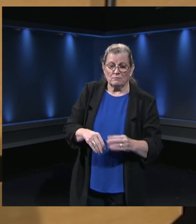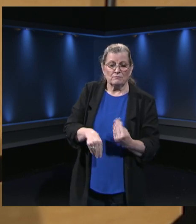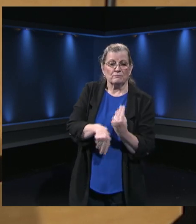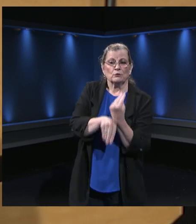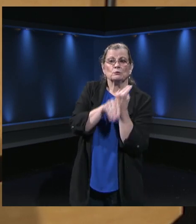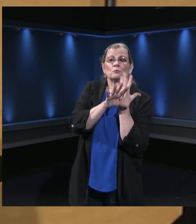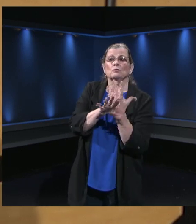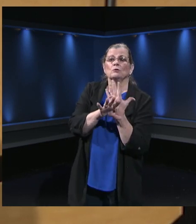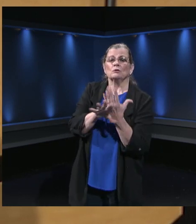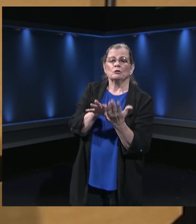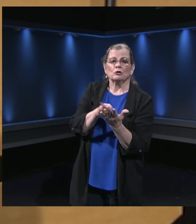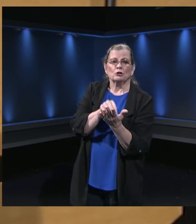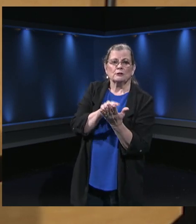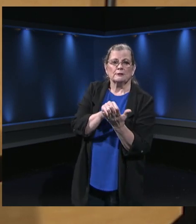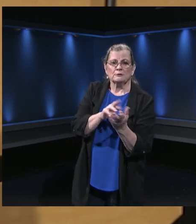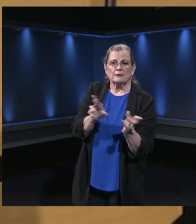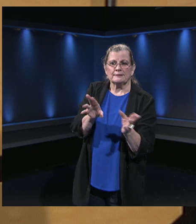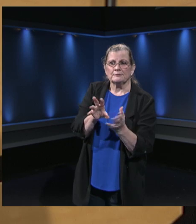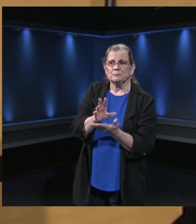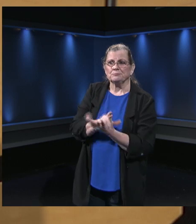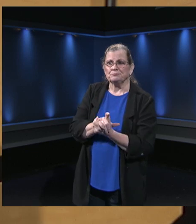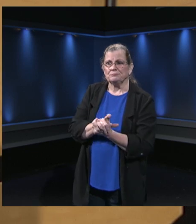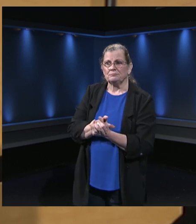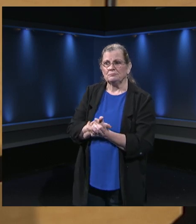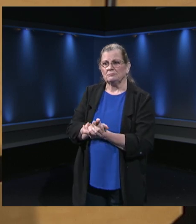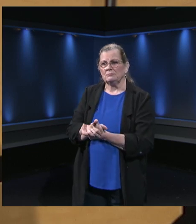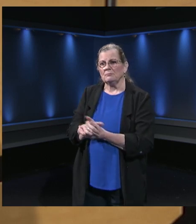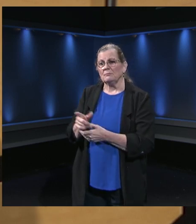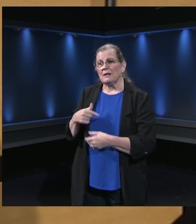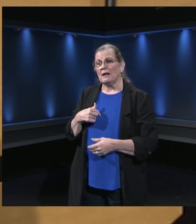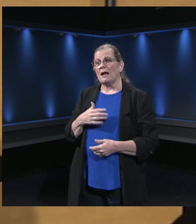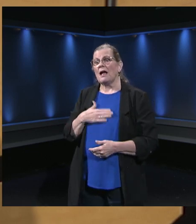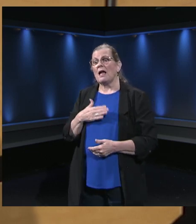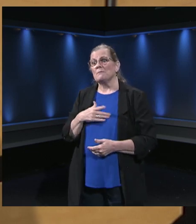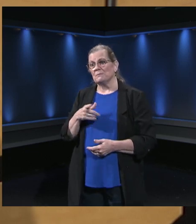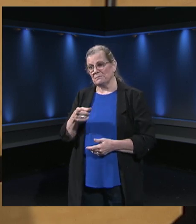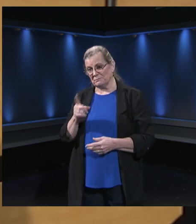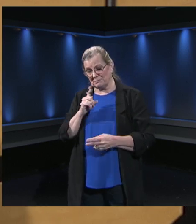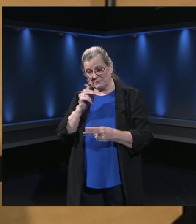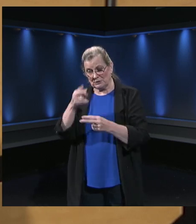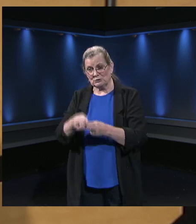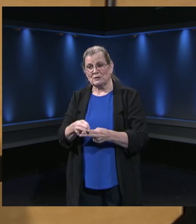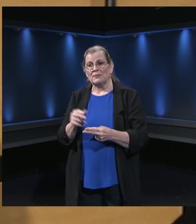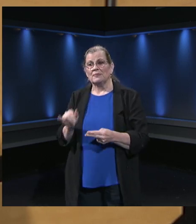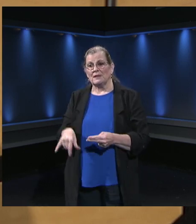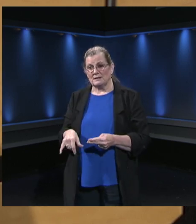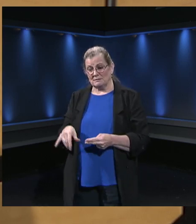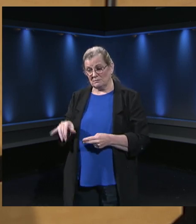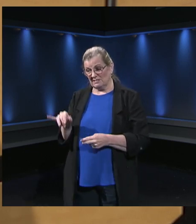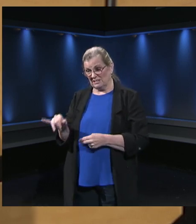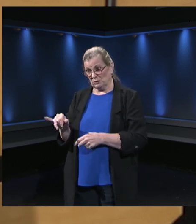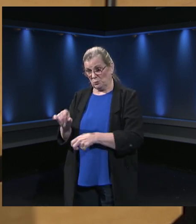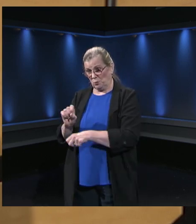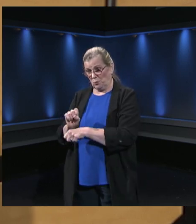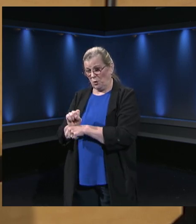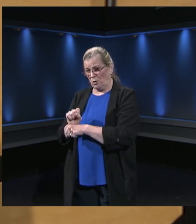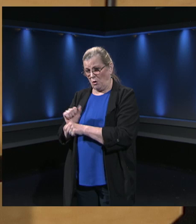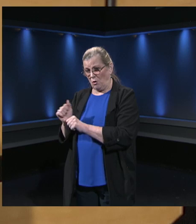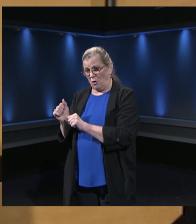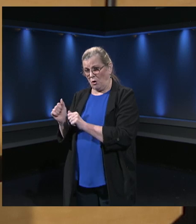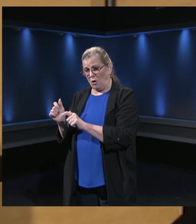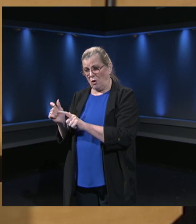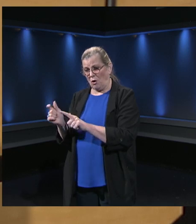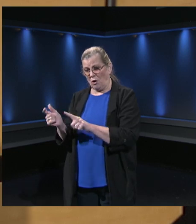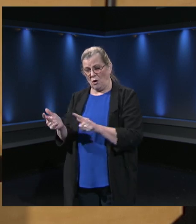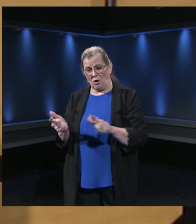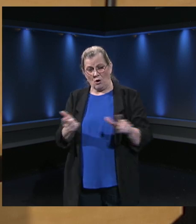8th when we start school. Great. I'm actually very glad you brought up the fact that this work is happening at every school because I feel like it's important